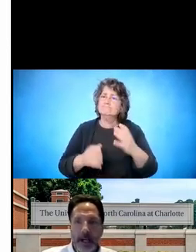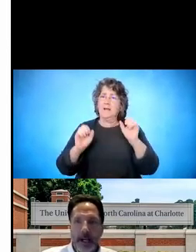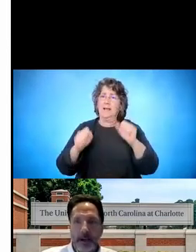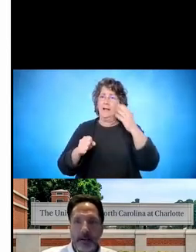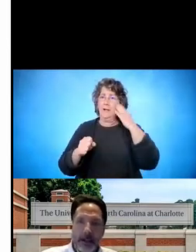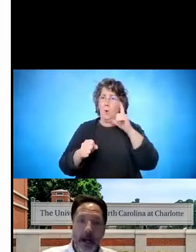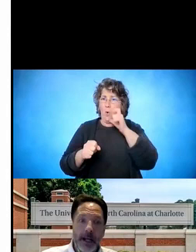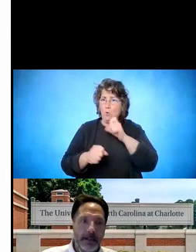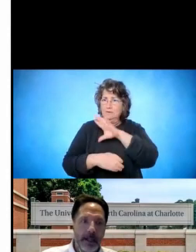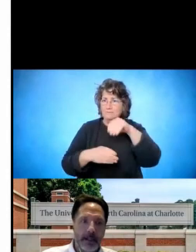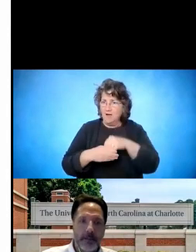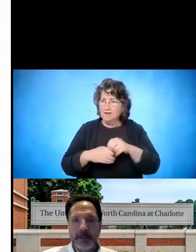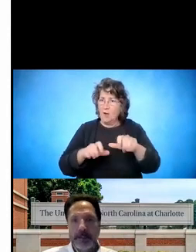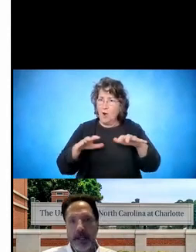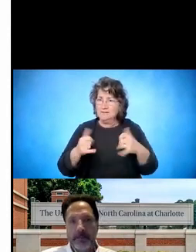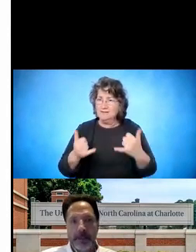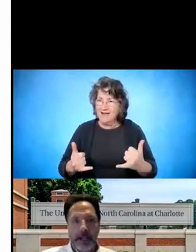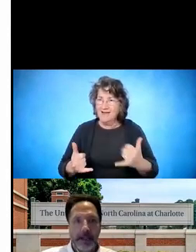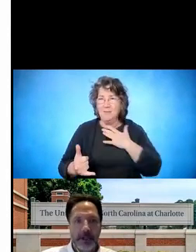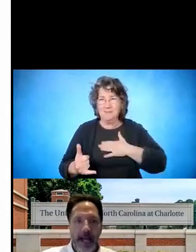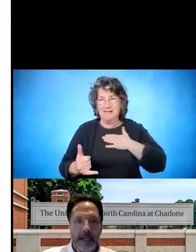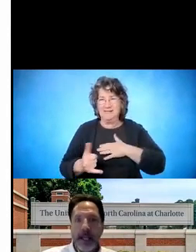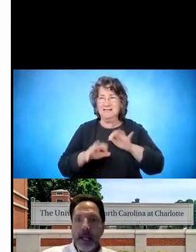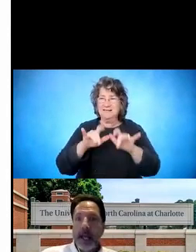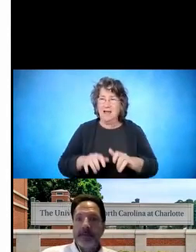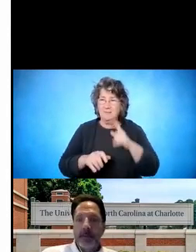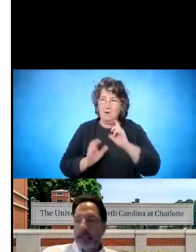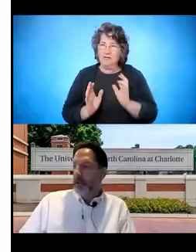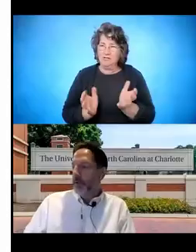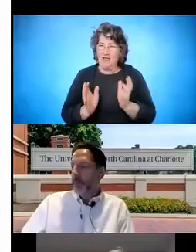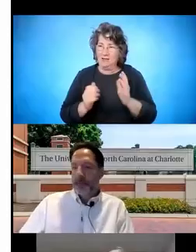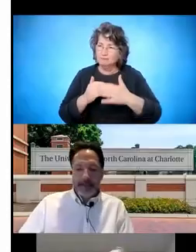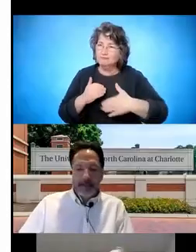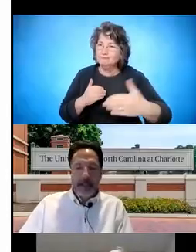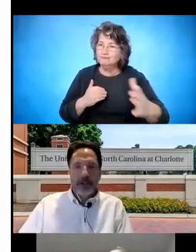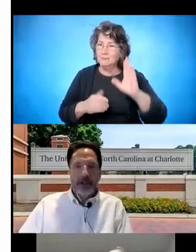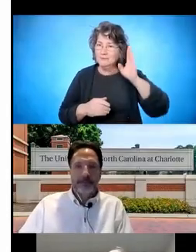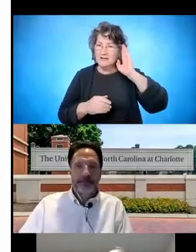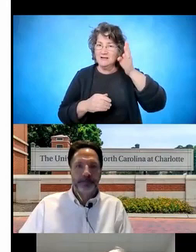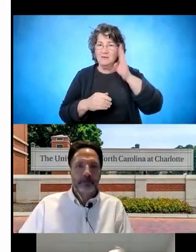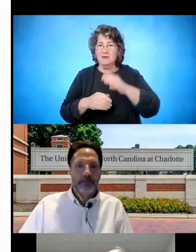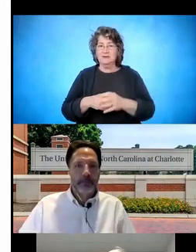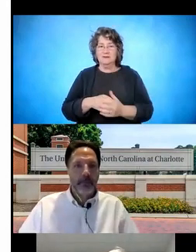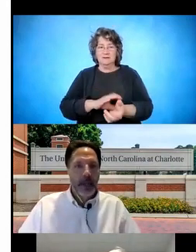is in our audience today. So please go ahead and put that in the chat as we continue with the presentation.